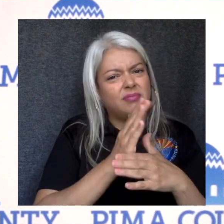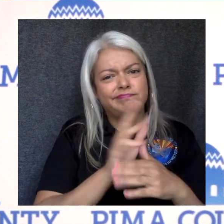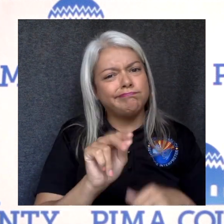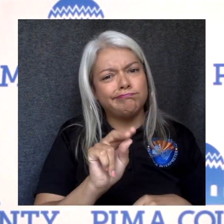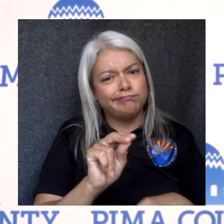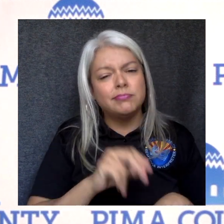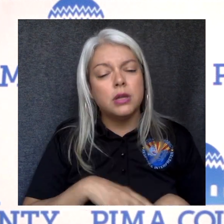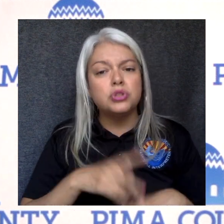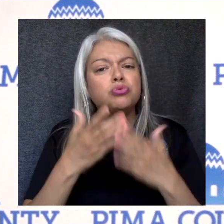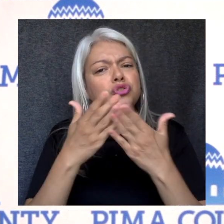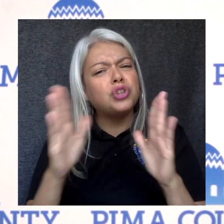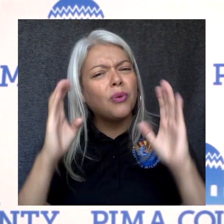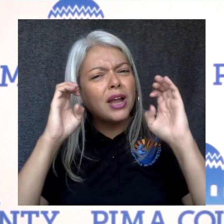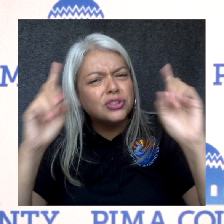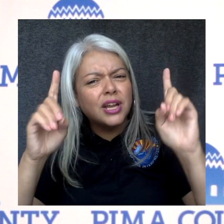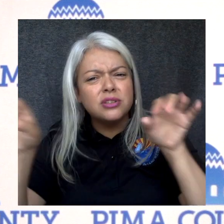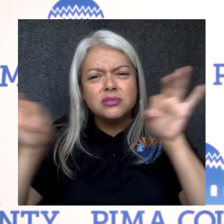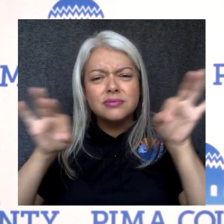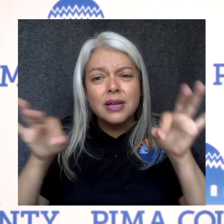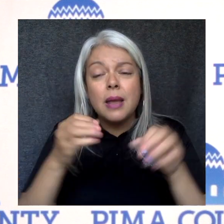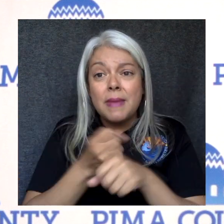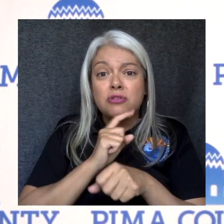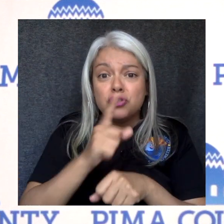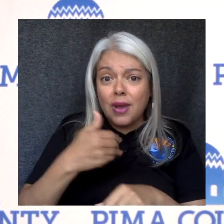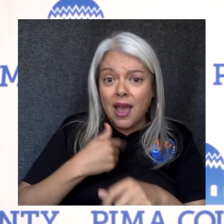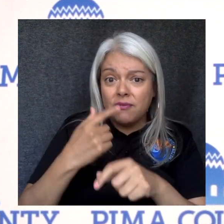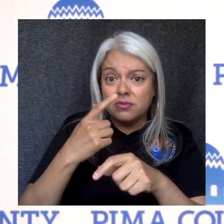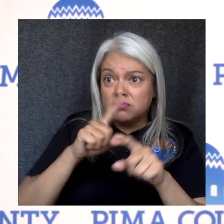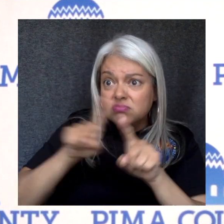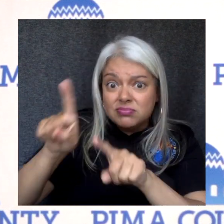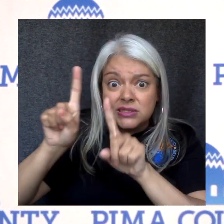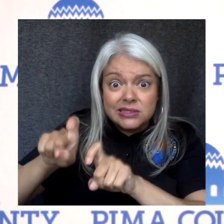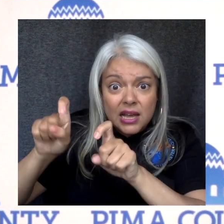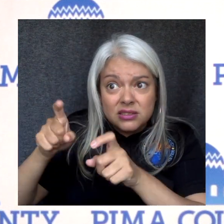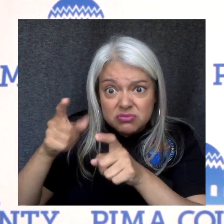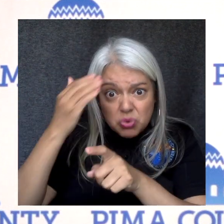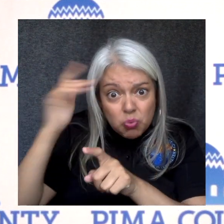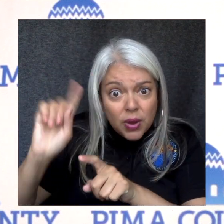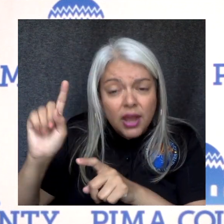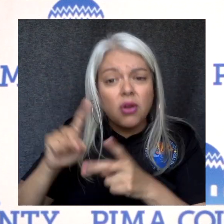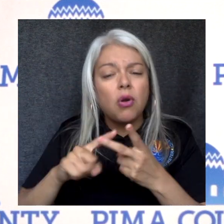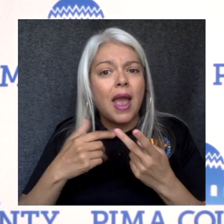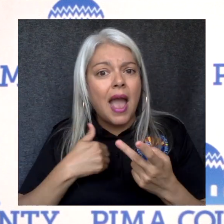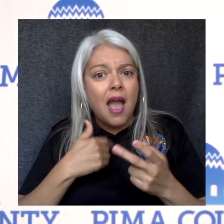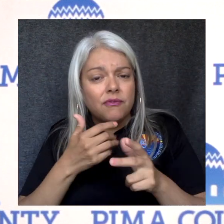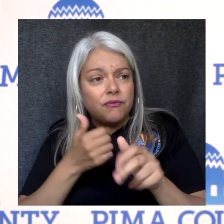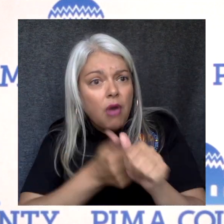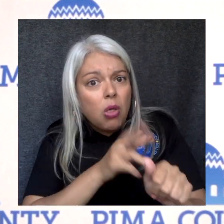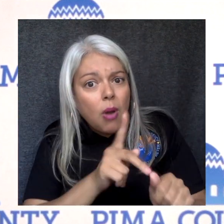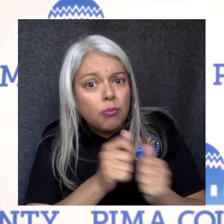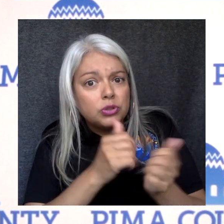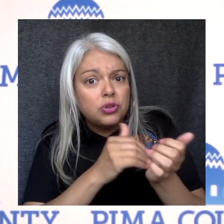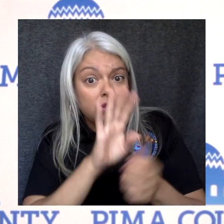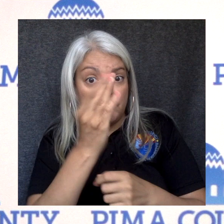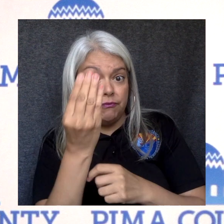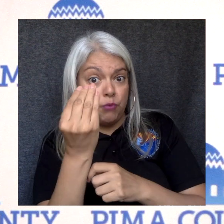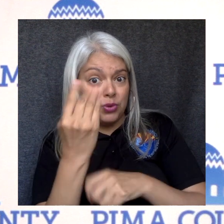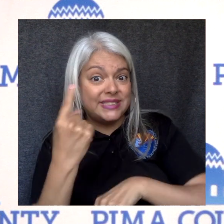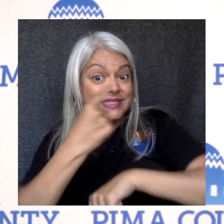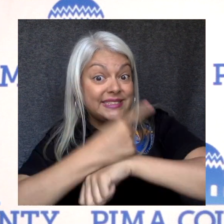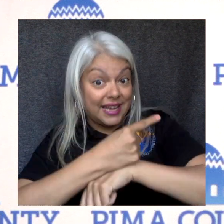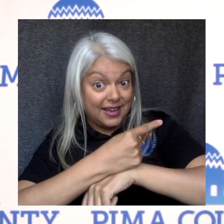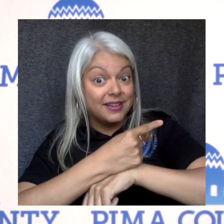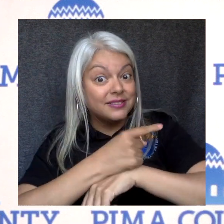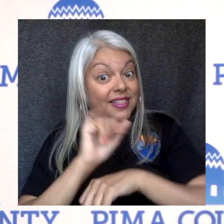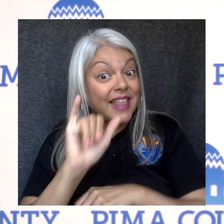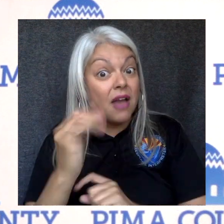if needed and we want to make sure you have appropriate follow-up for the next 14 days. That 14-day period is important because it's the